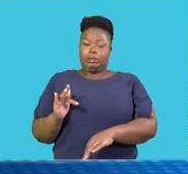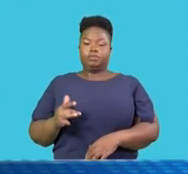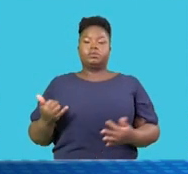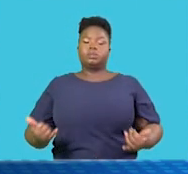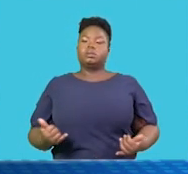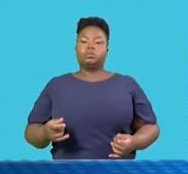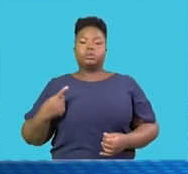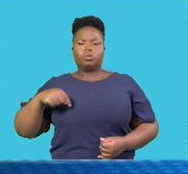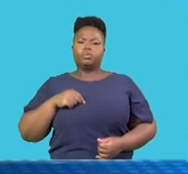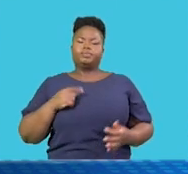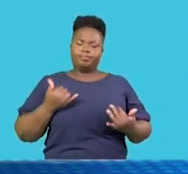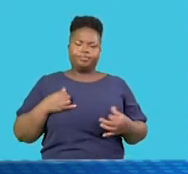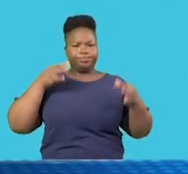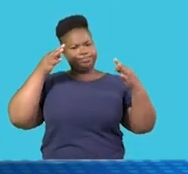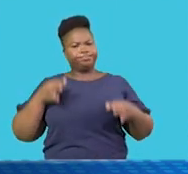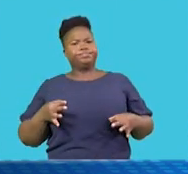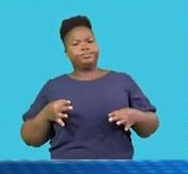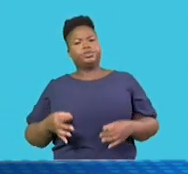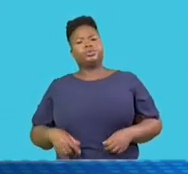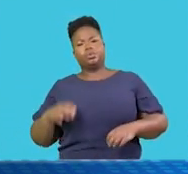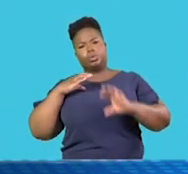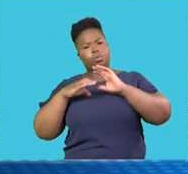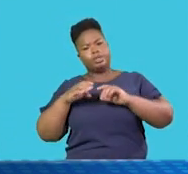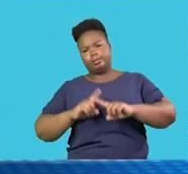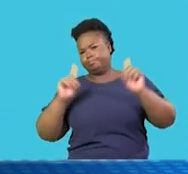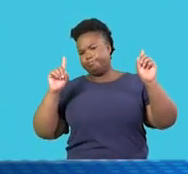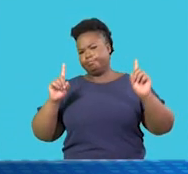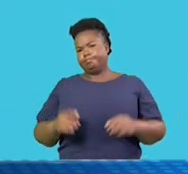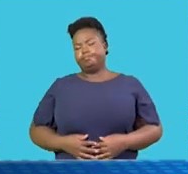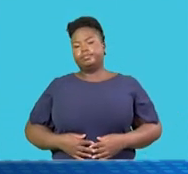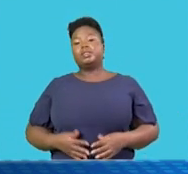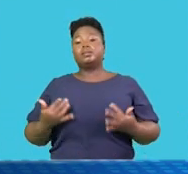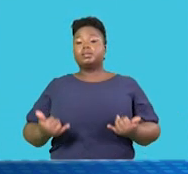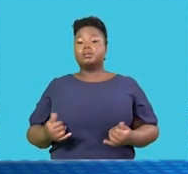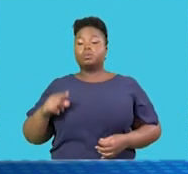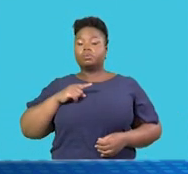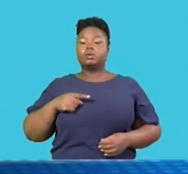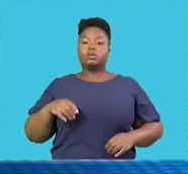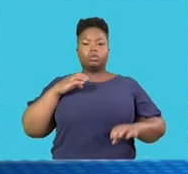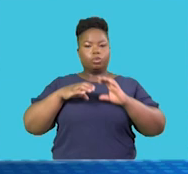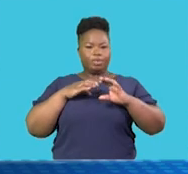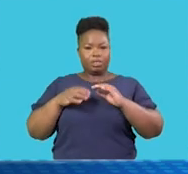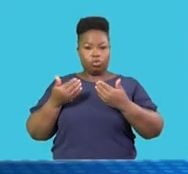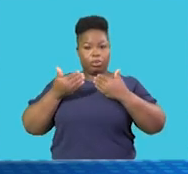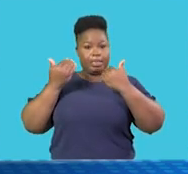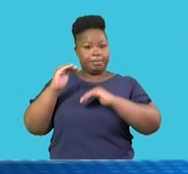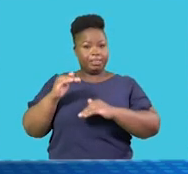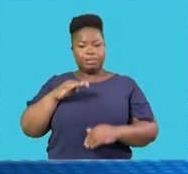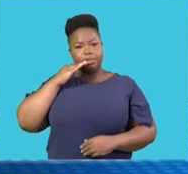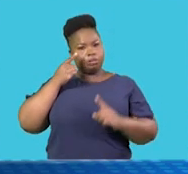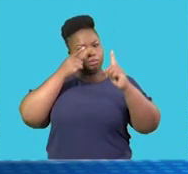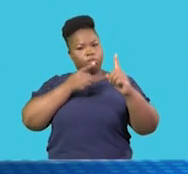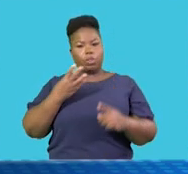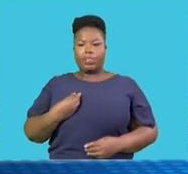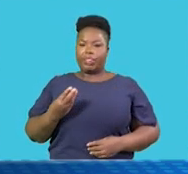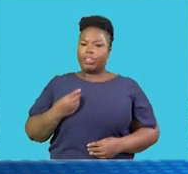that we have taken the decision to limit all communication related to this matter. The limited communication was not at all intended to